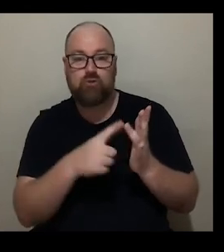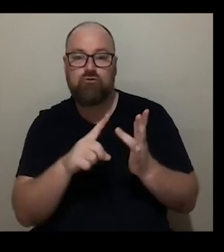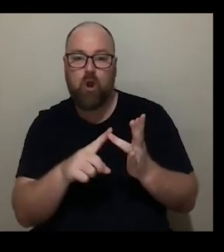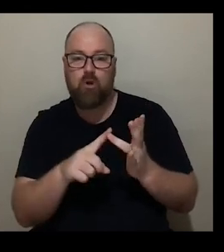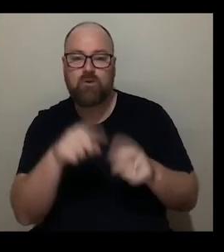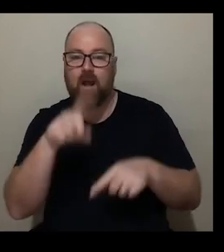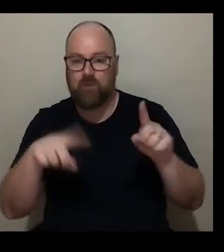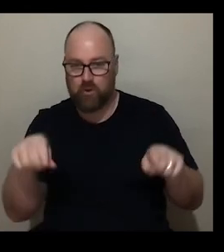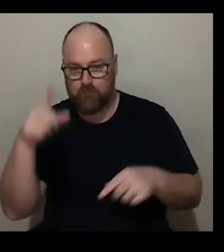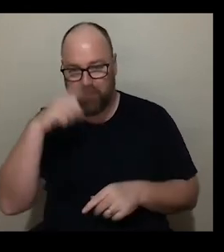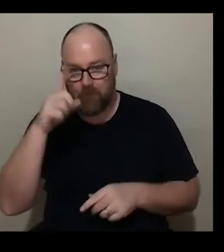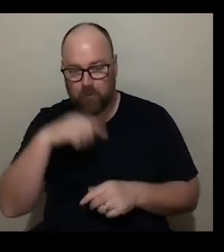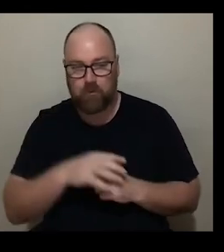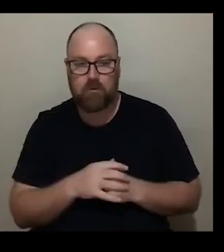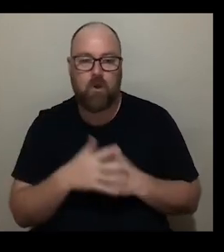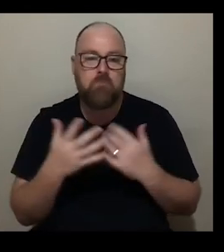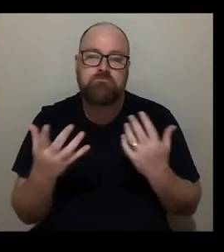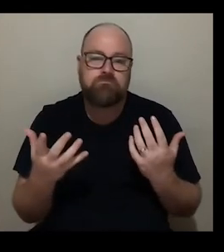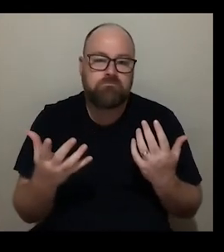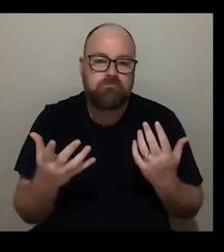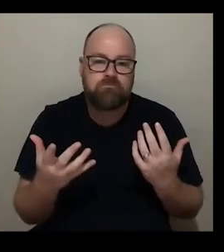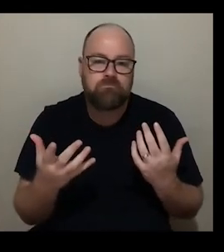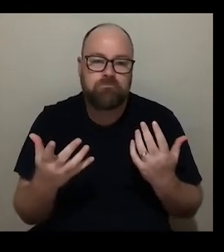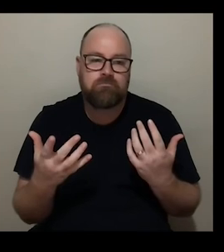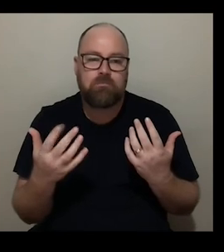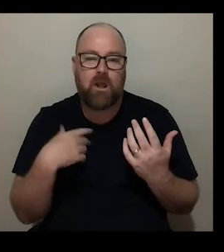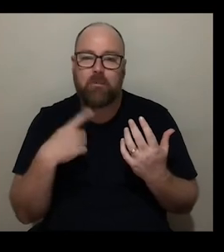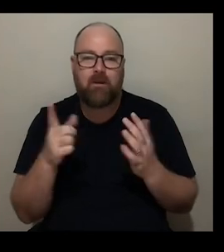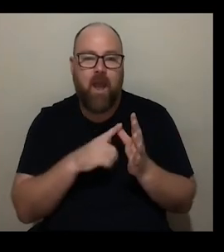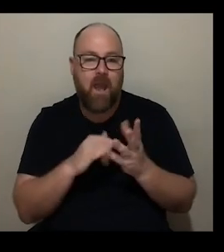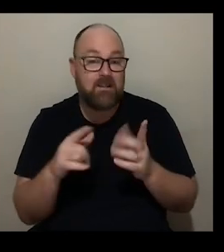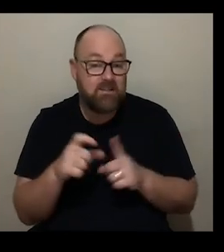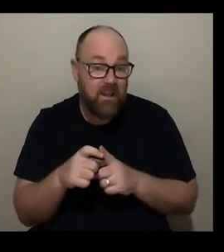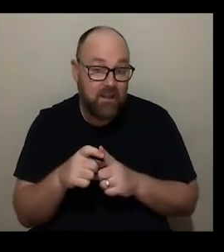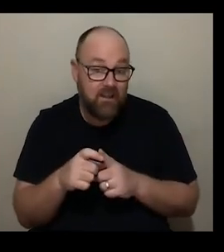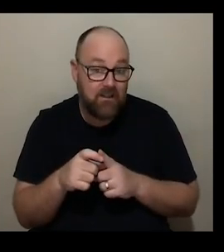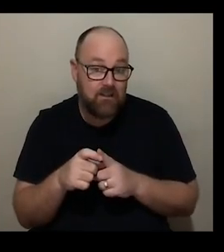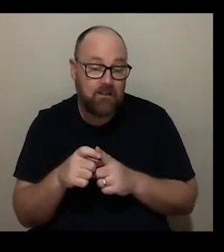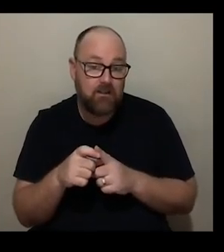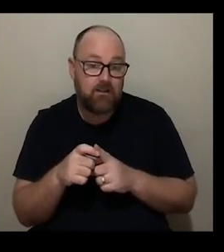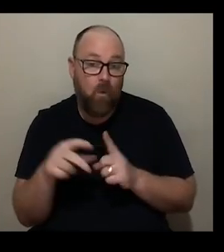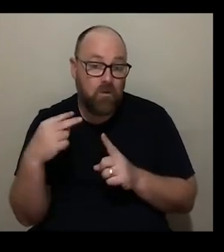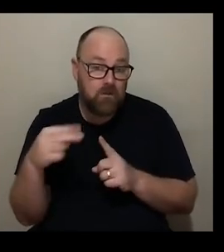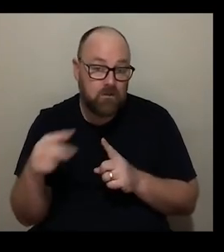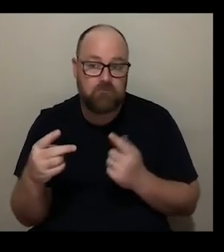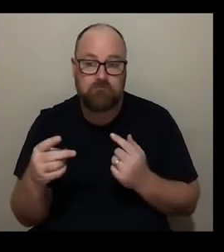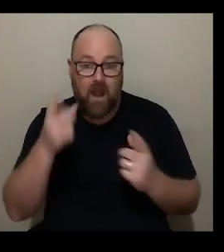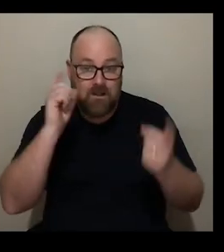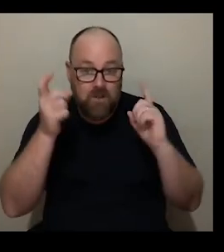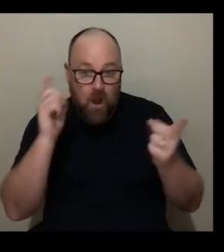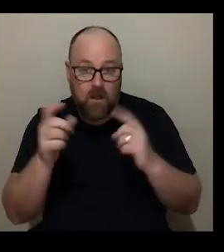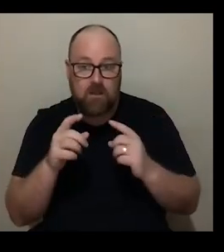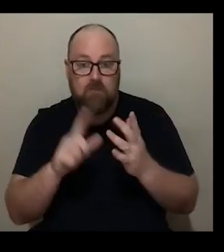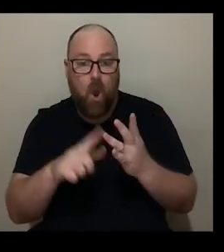with for example um a neurodivergence on the spectrum ranging from for example autism through anxiety